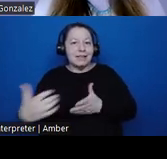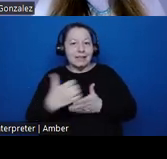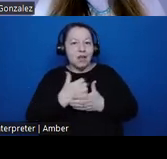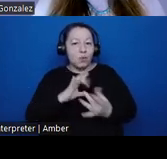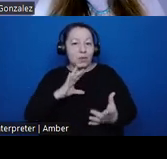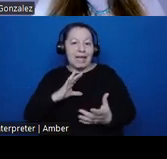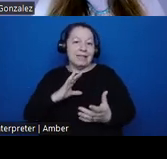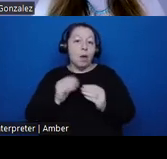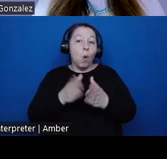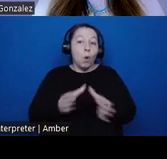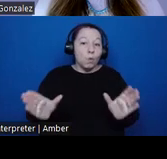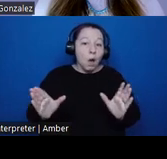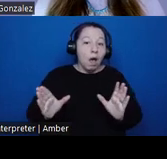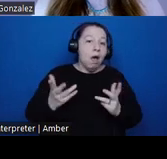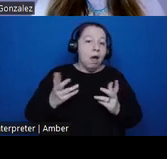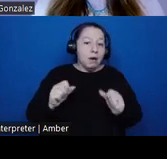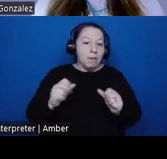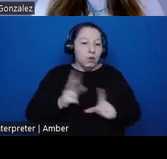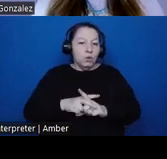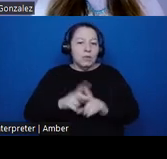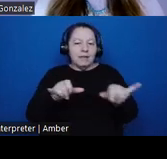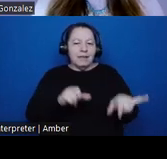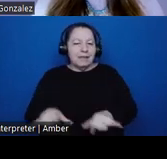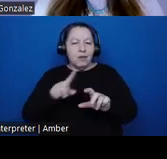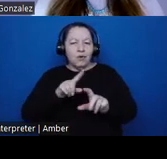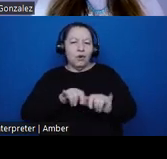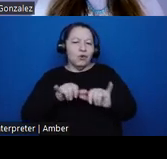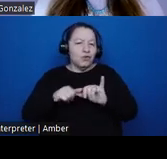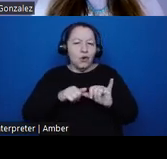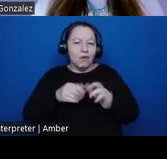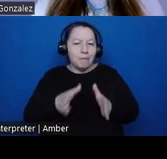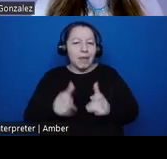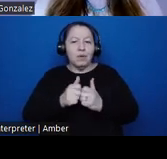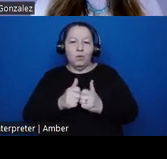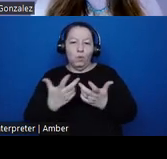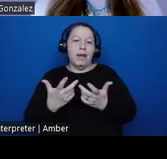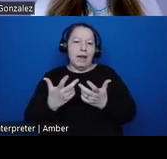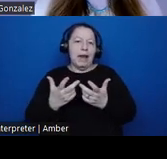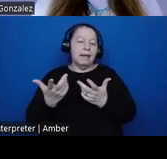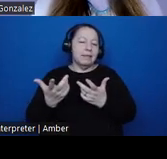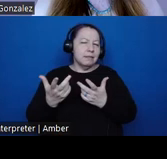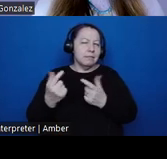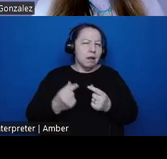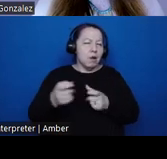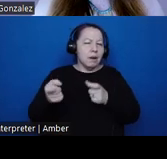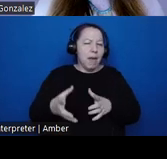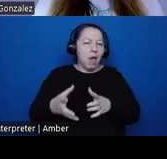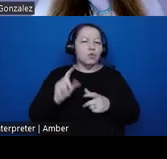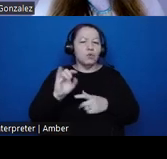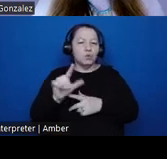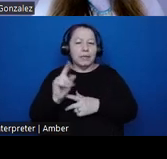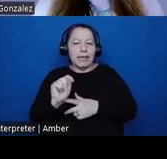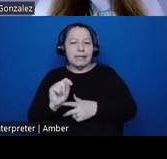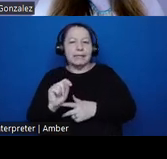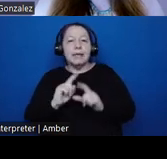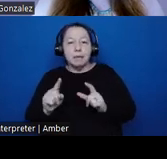as a sustainable survey method within heritage managers toolkits. Furthermore, the trainings and visits FMIA